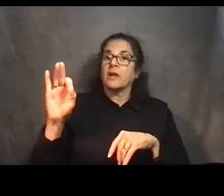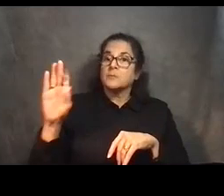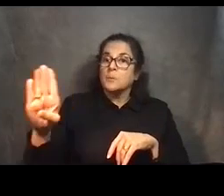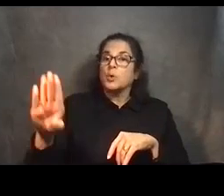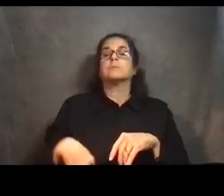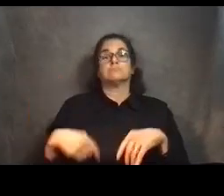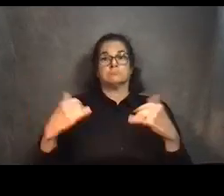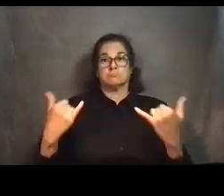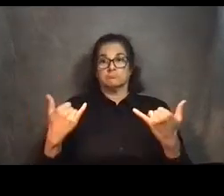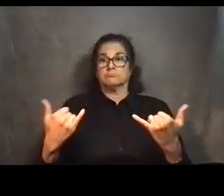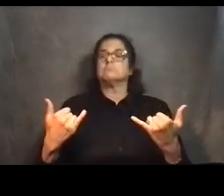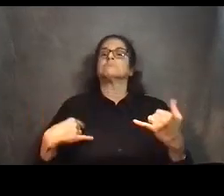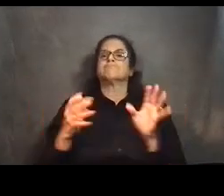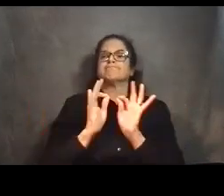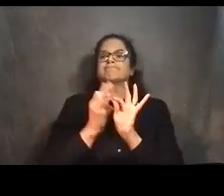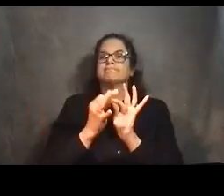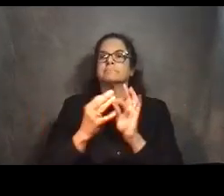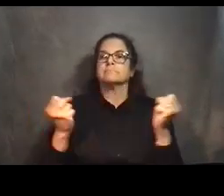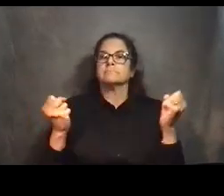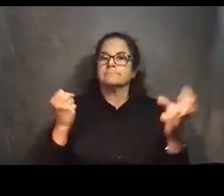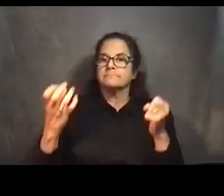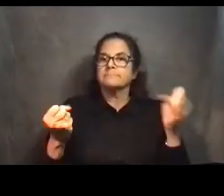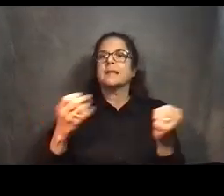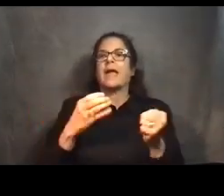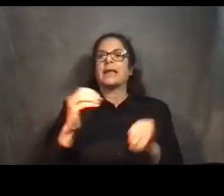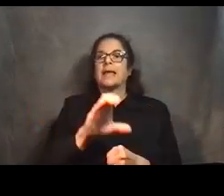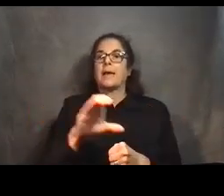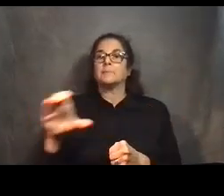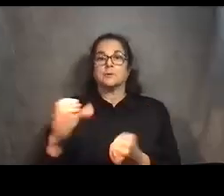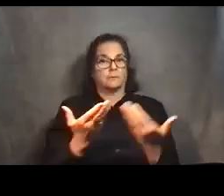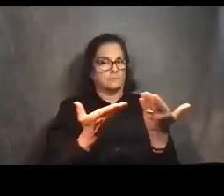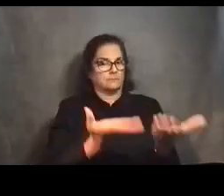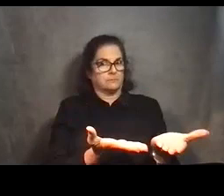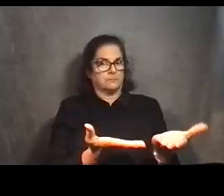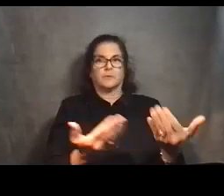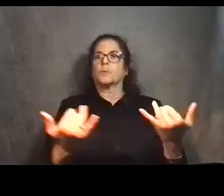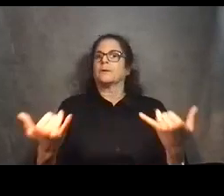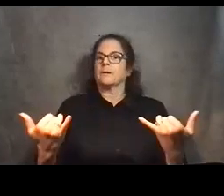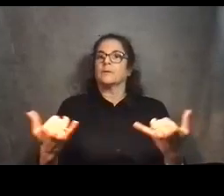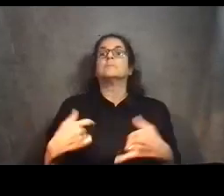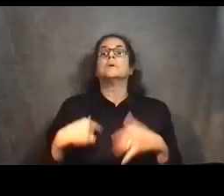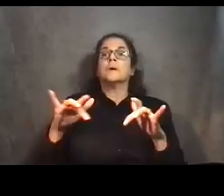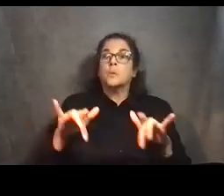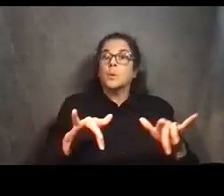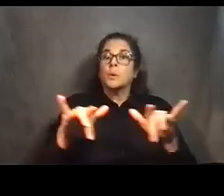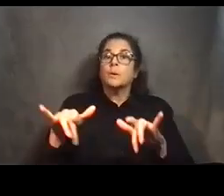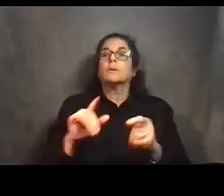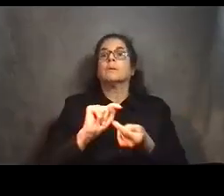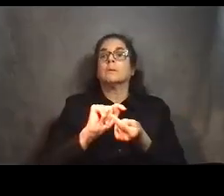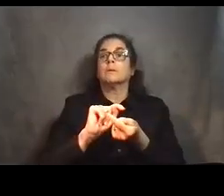captioning is provided on the screen. The recording of this meeting will be translated into Chinese,